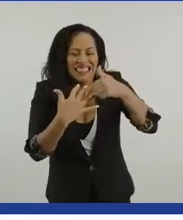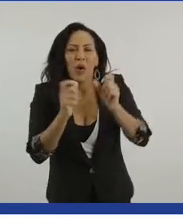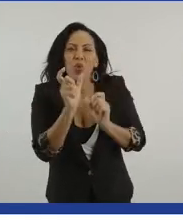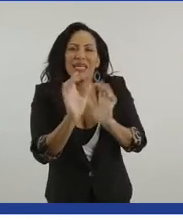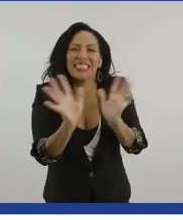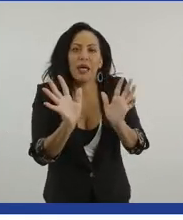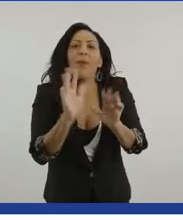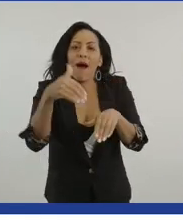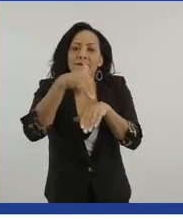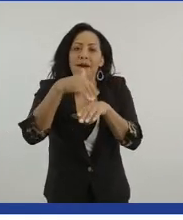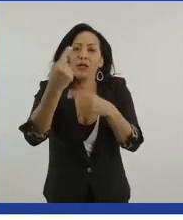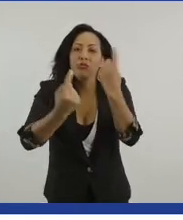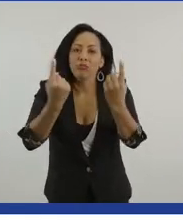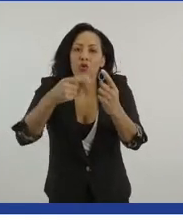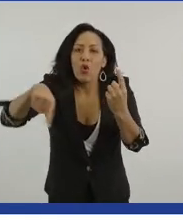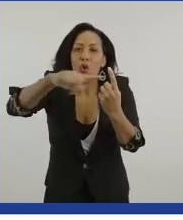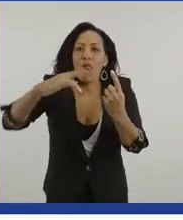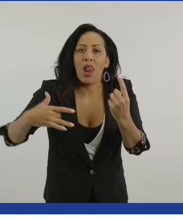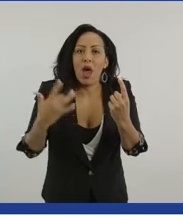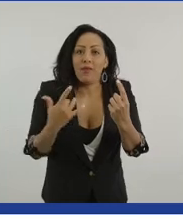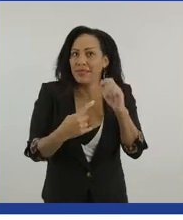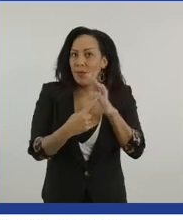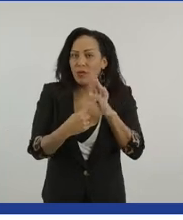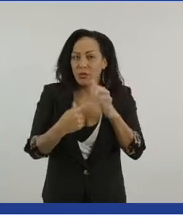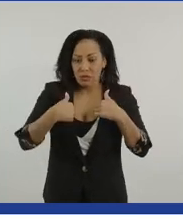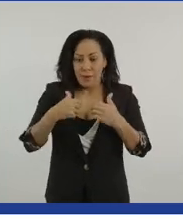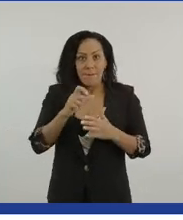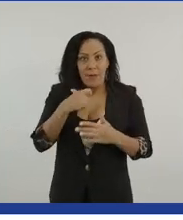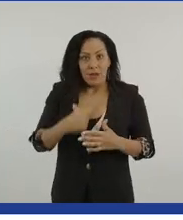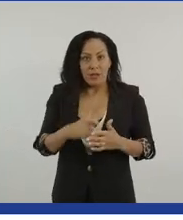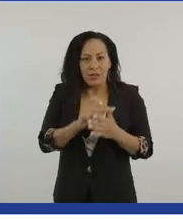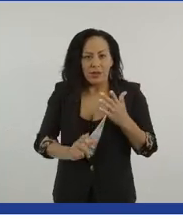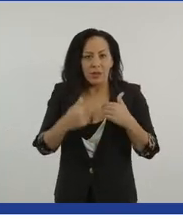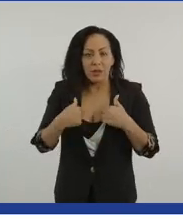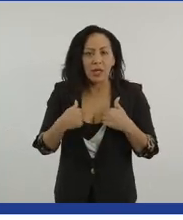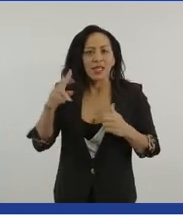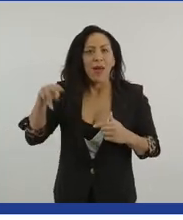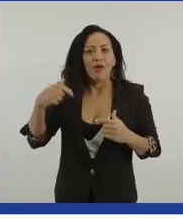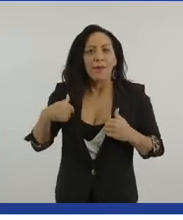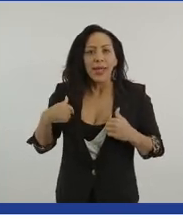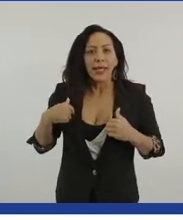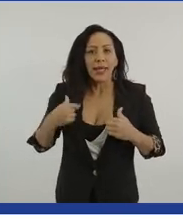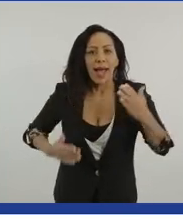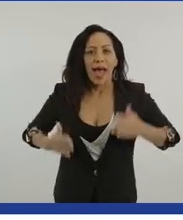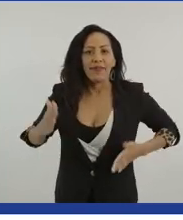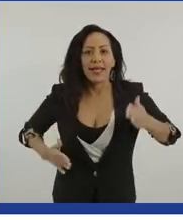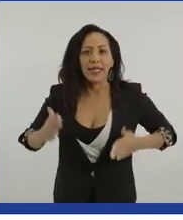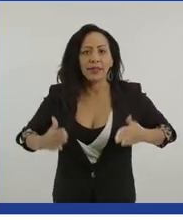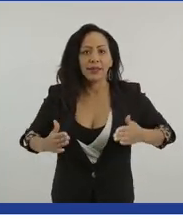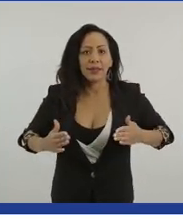lives. I think it's really important because as a person with a disability, as a Paralympic athlete, we value